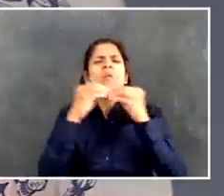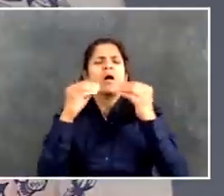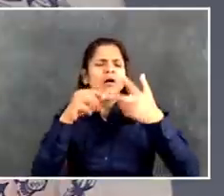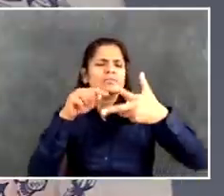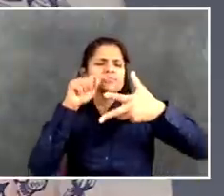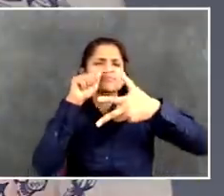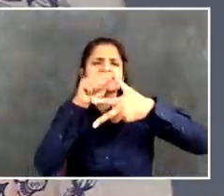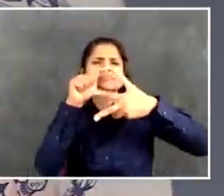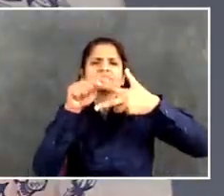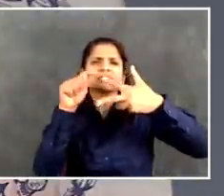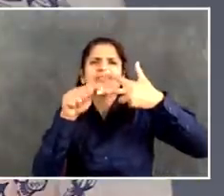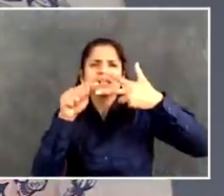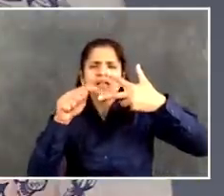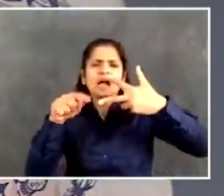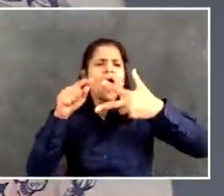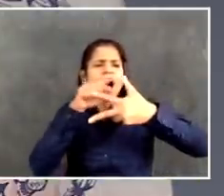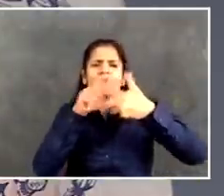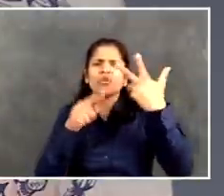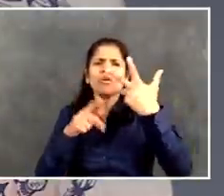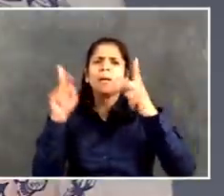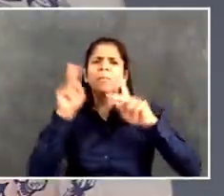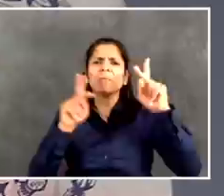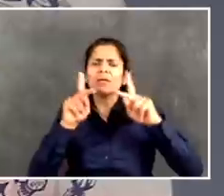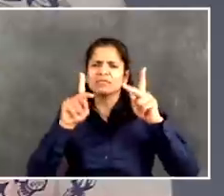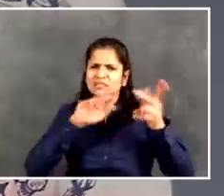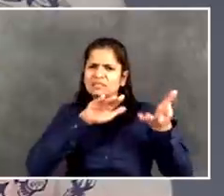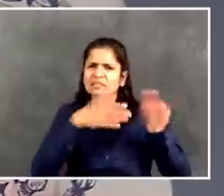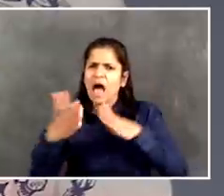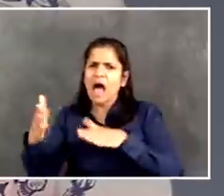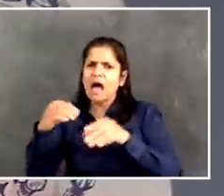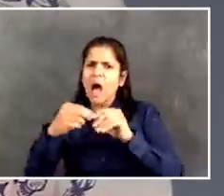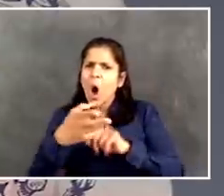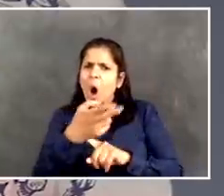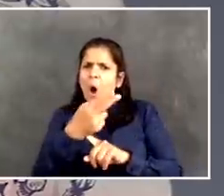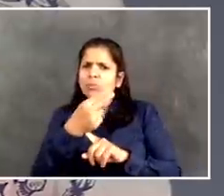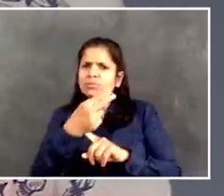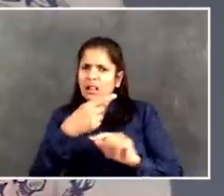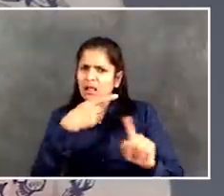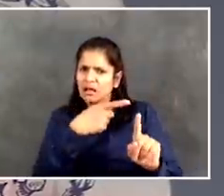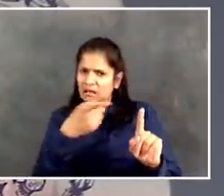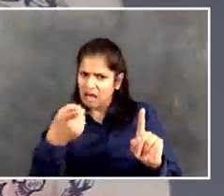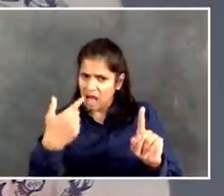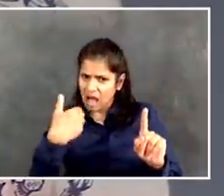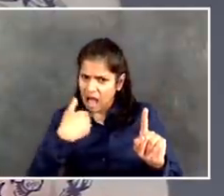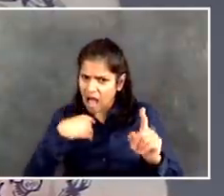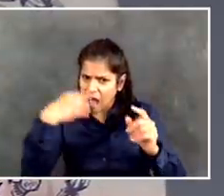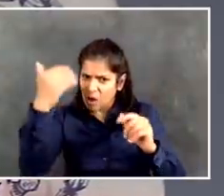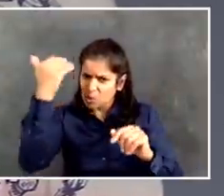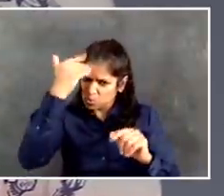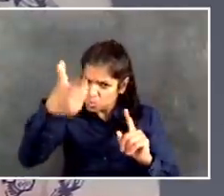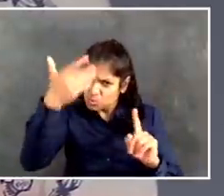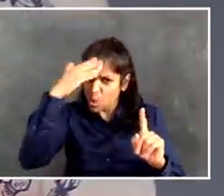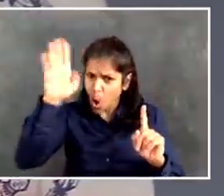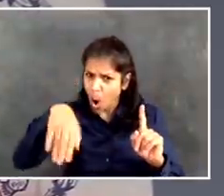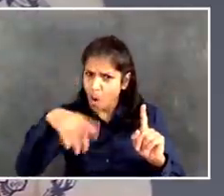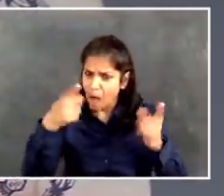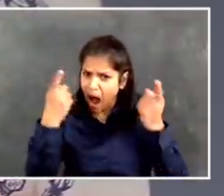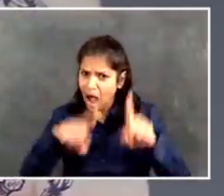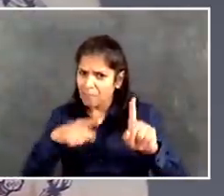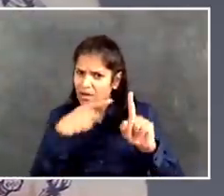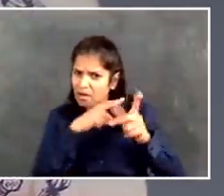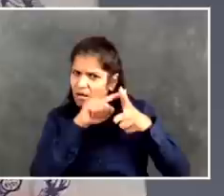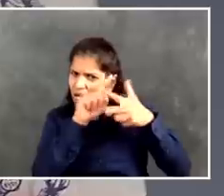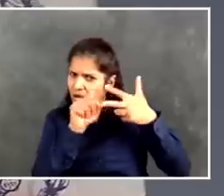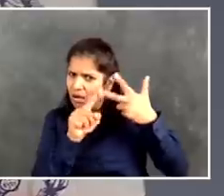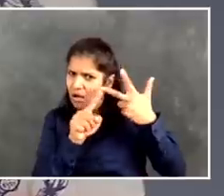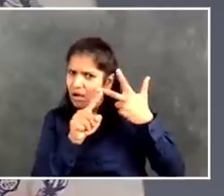on the mend? And what will the monitoring look like from now on? And then secondly, the numbers on the indicators that